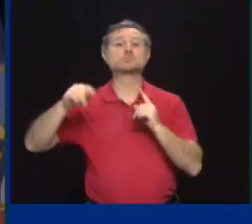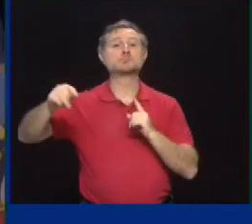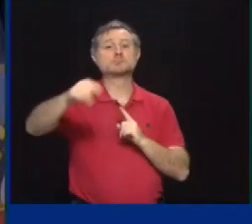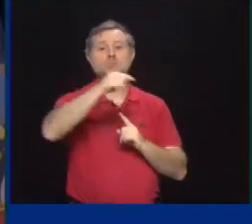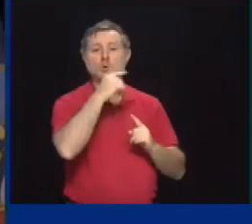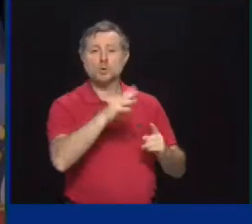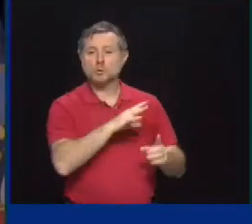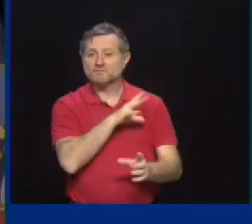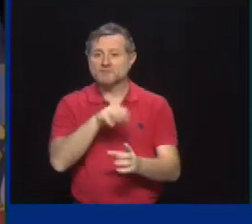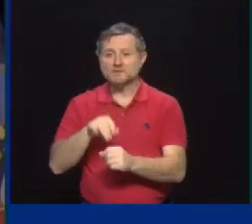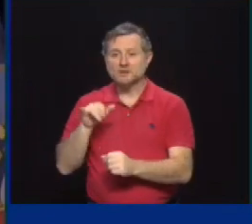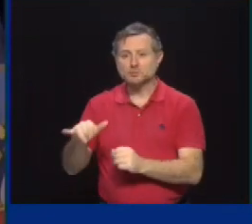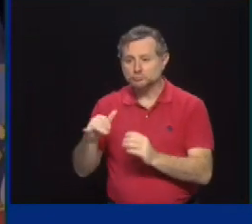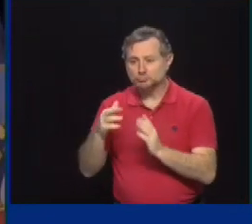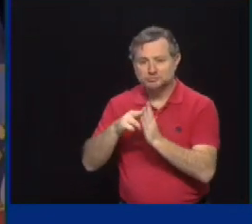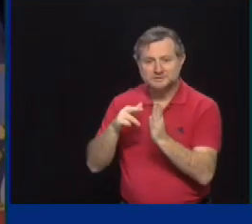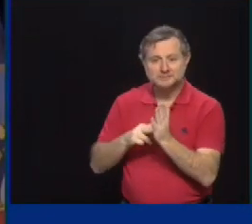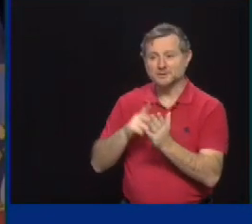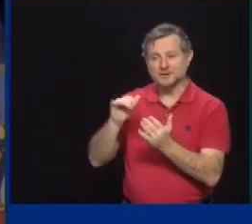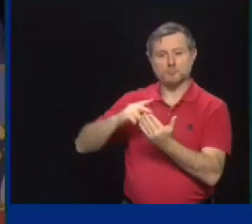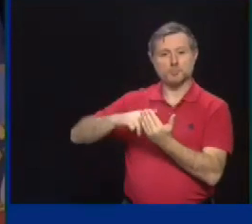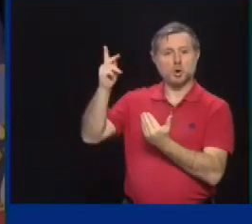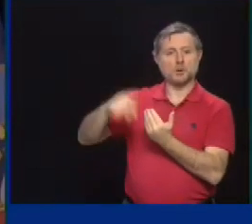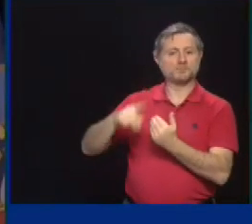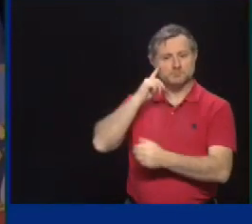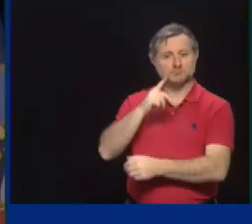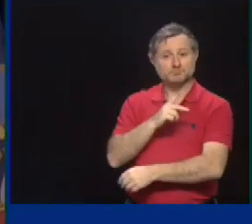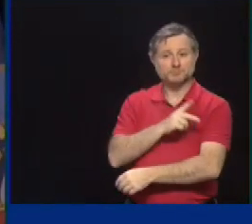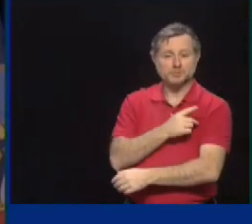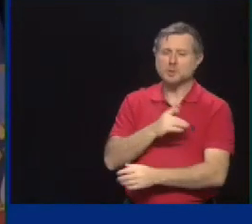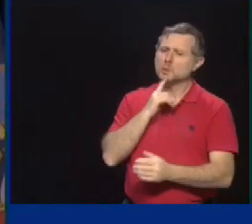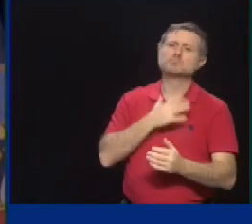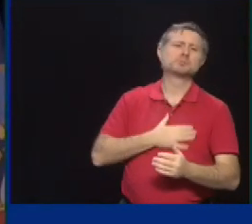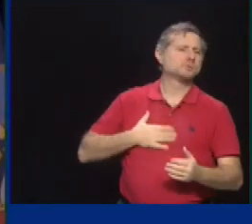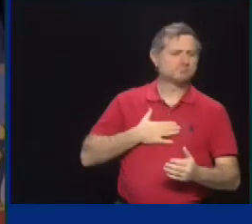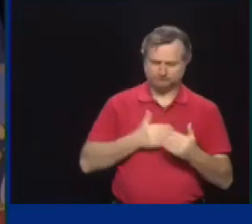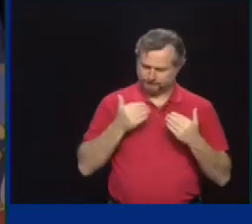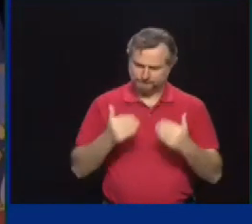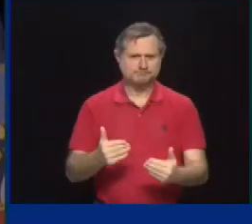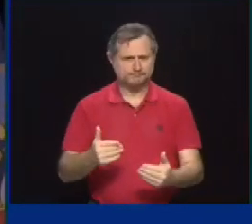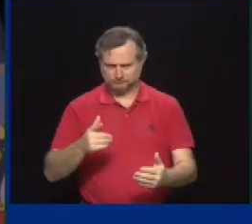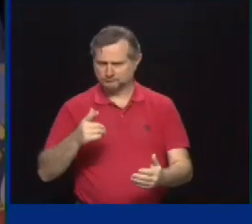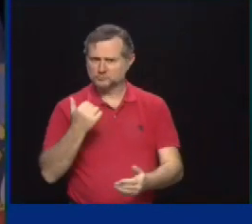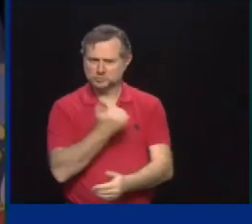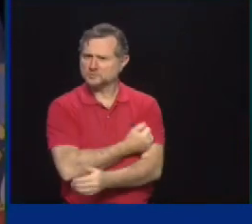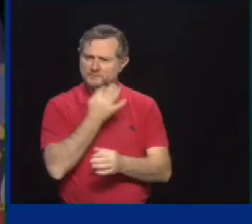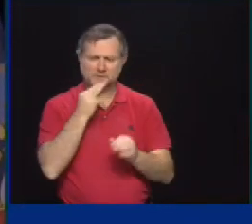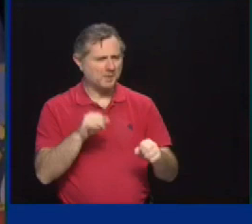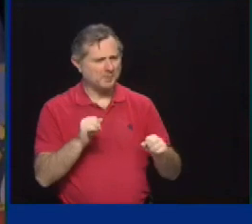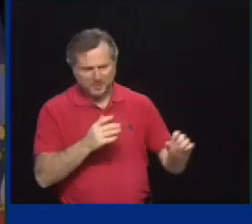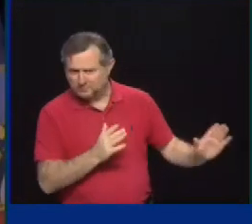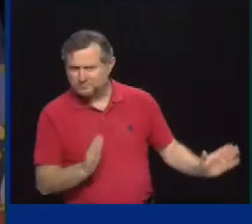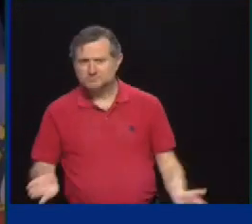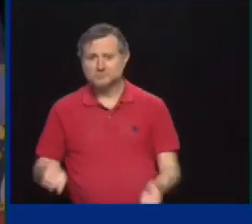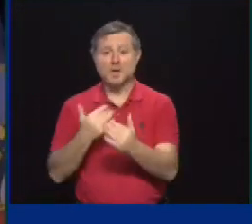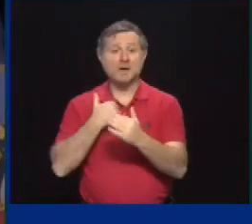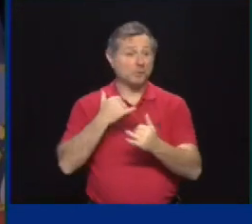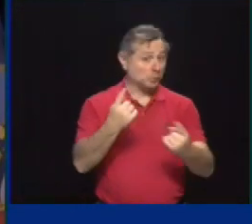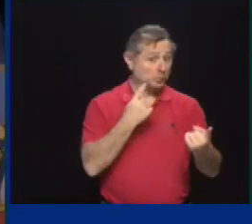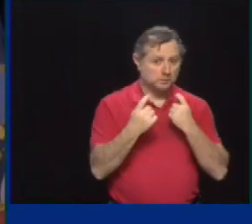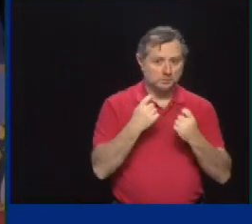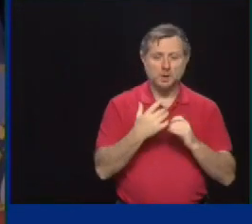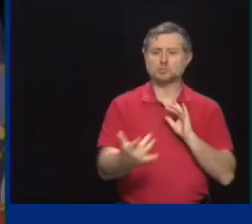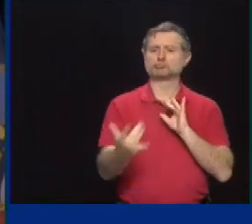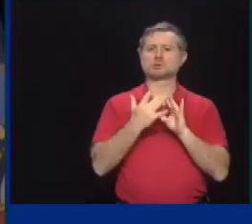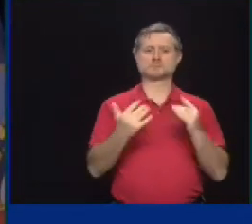start scheduling your patients as soon as you can. If you have questions, reach out to us or reach out to your colleagues. We're also setting up webinars